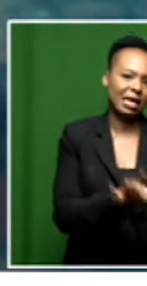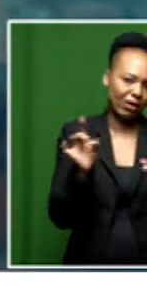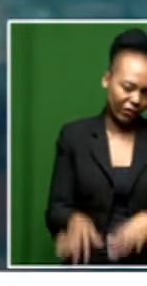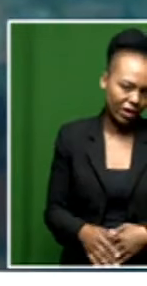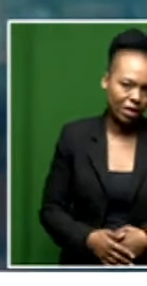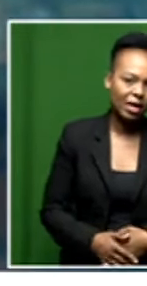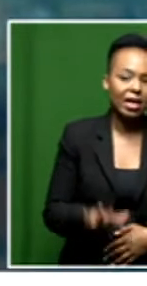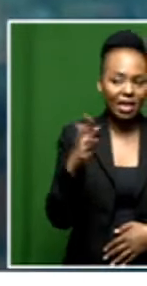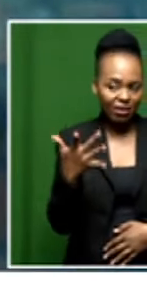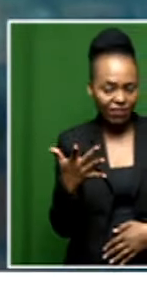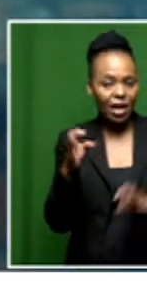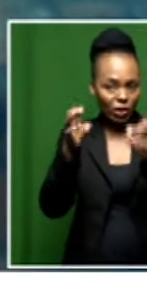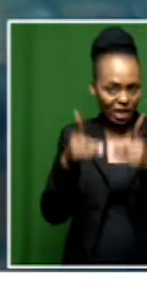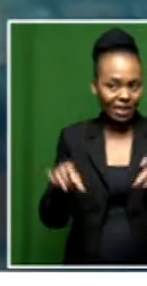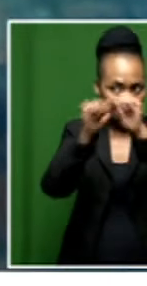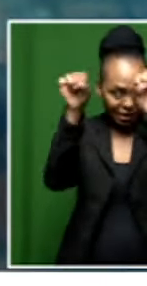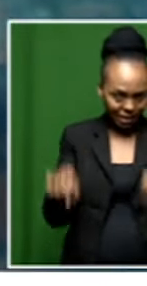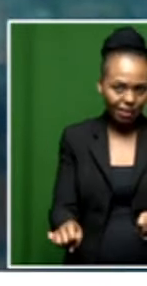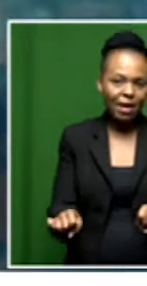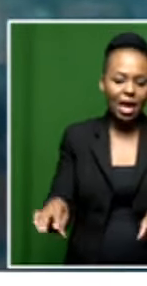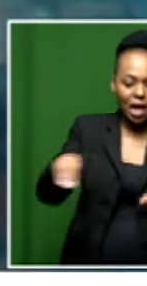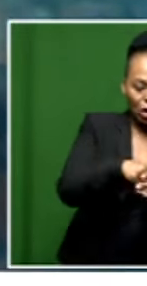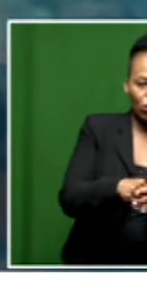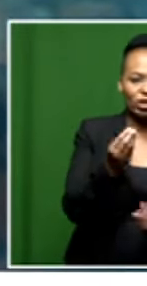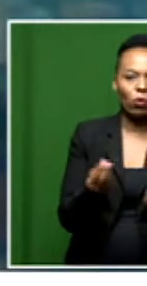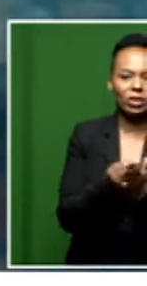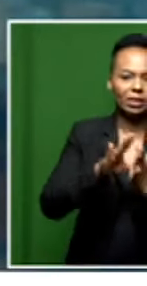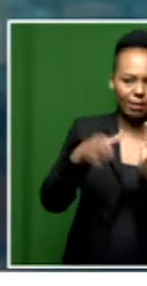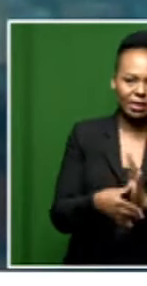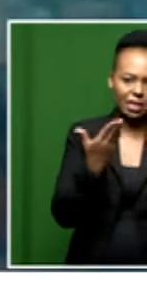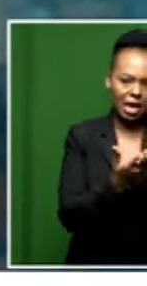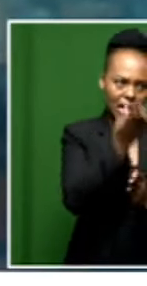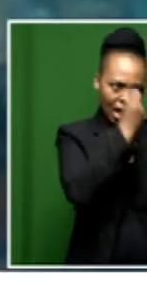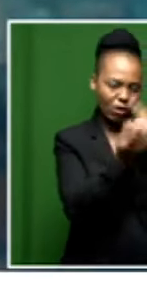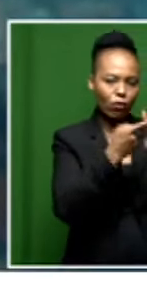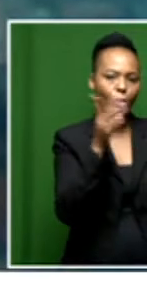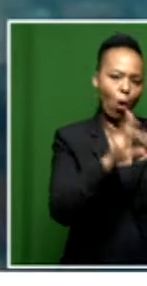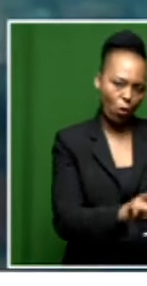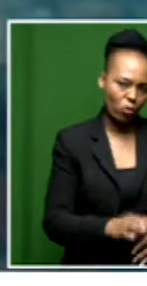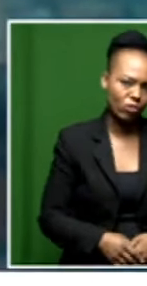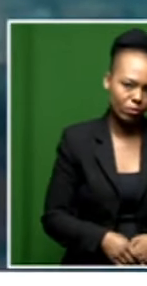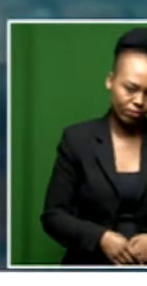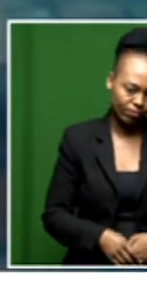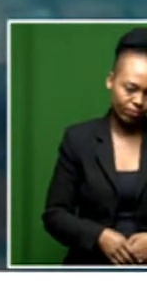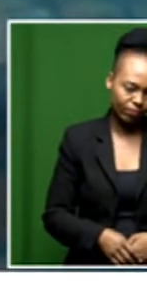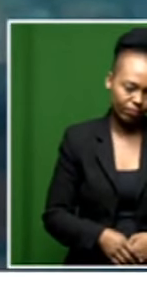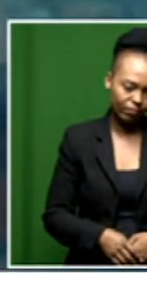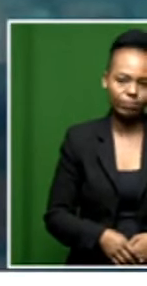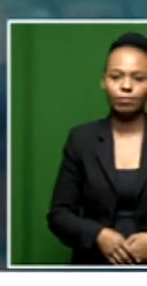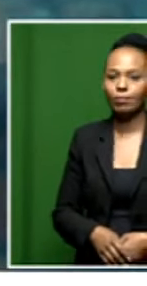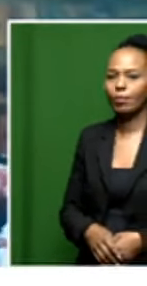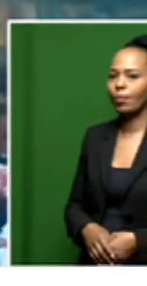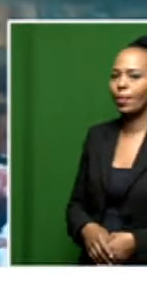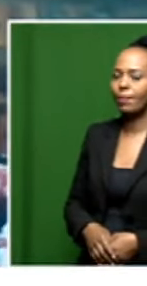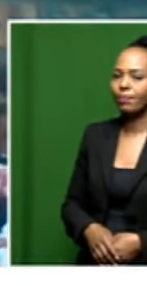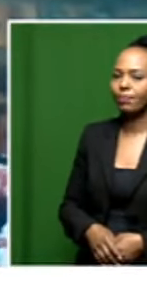had a virtual education system, even children with disabilities would be able to learn from home. I mean, how do